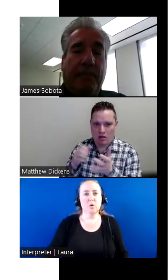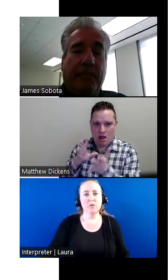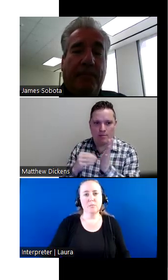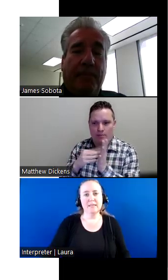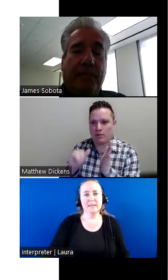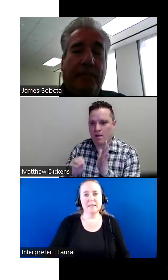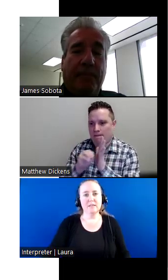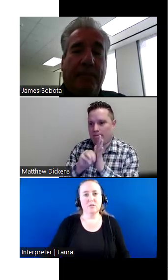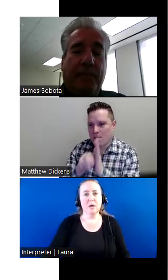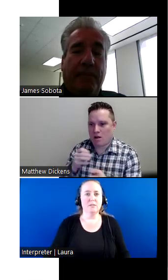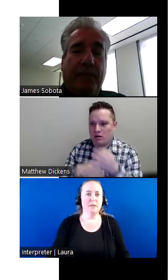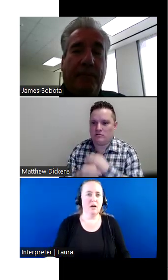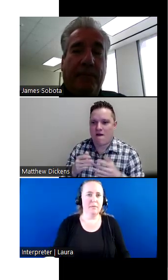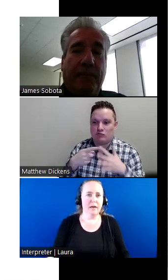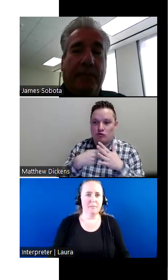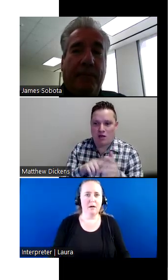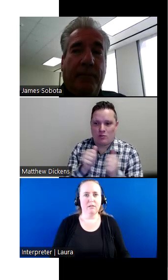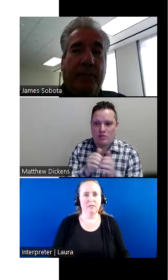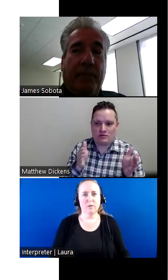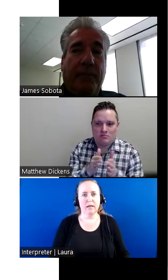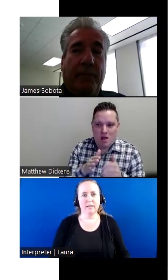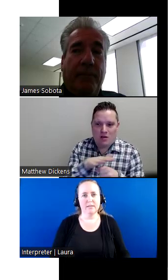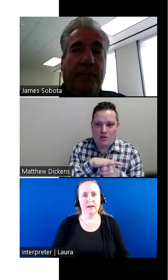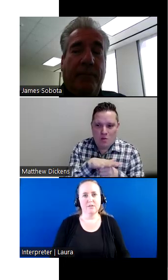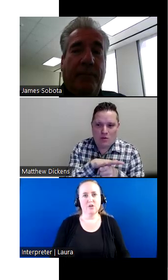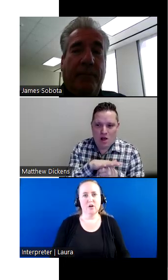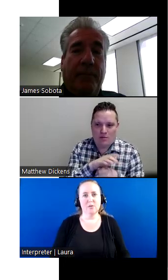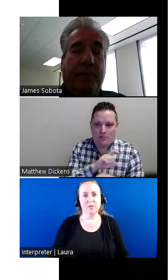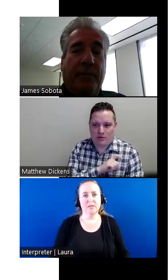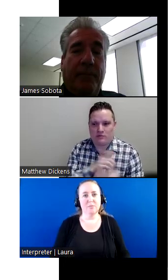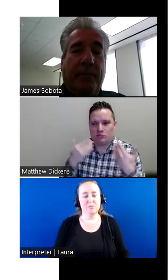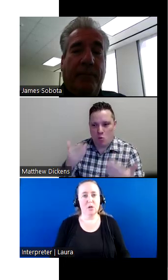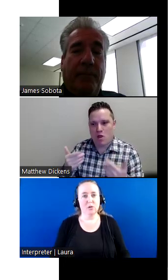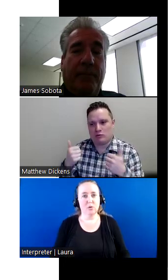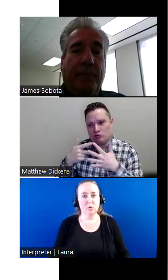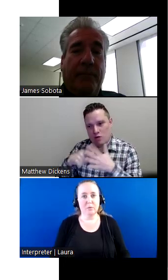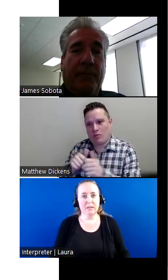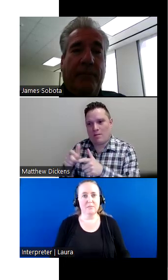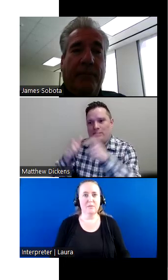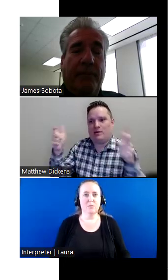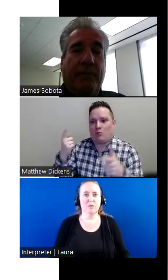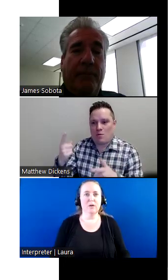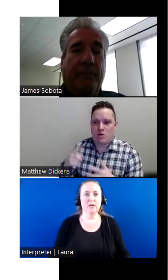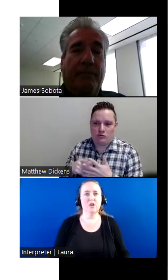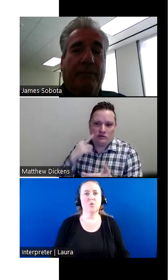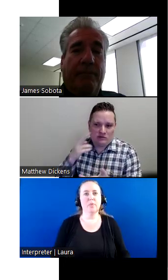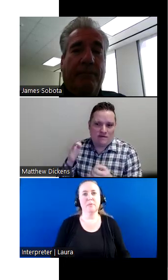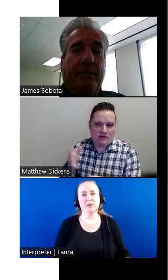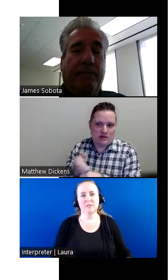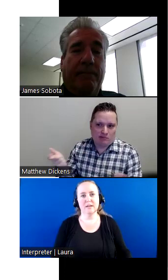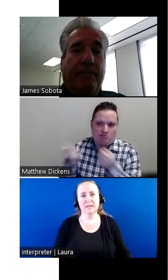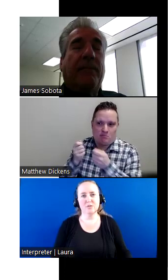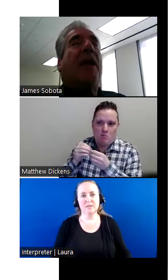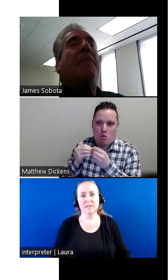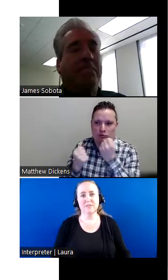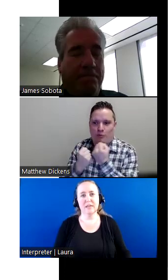So other big cities could possibly copy that model as well, instead of starting with the smaller local police, maybe you want to go ahead and start with the